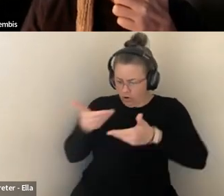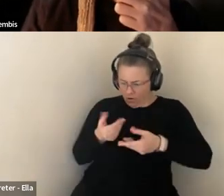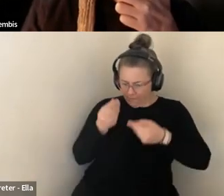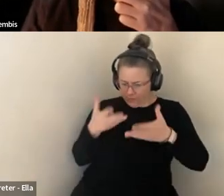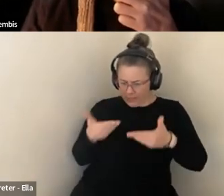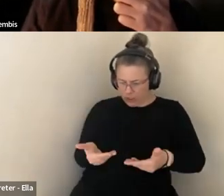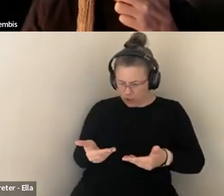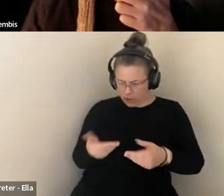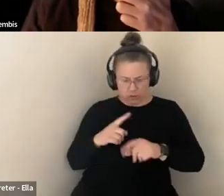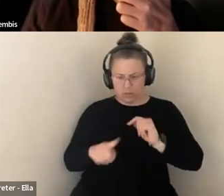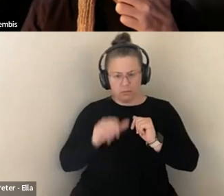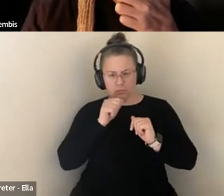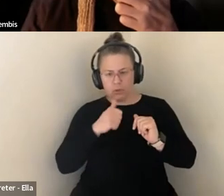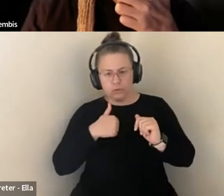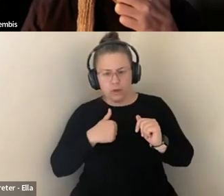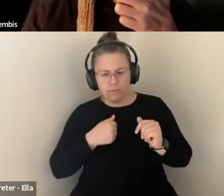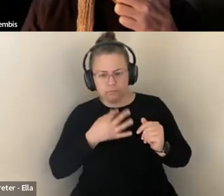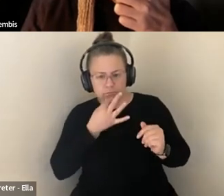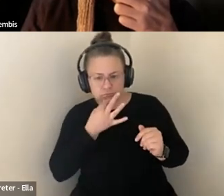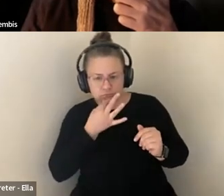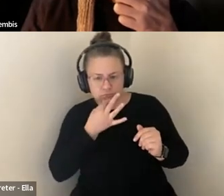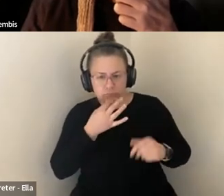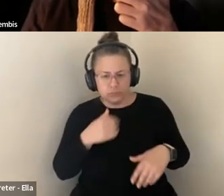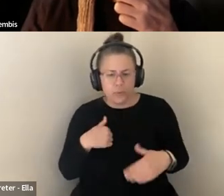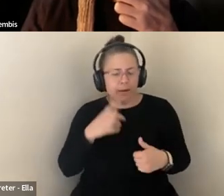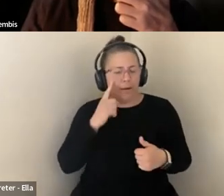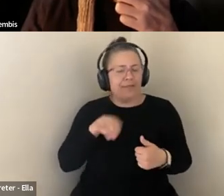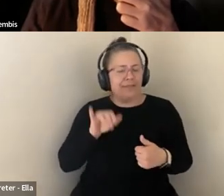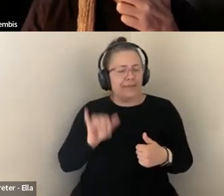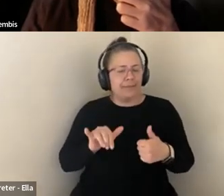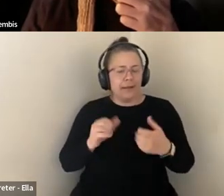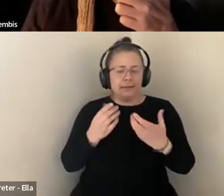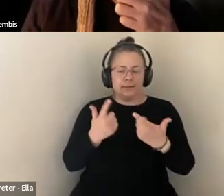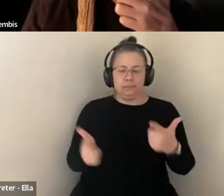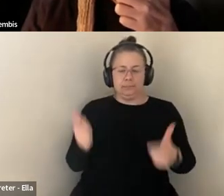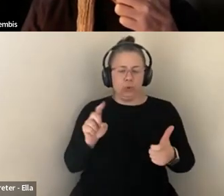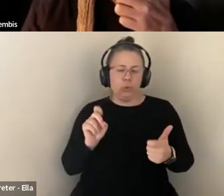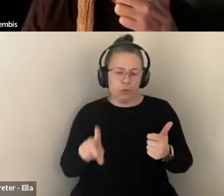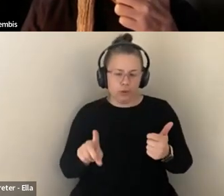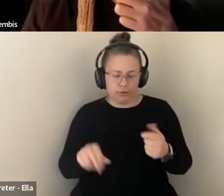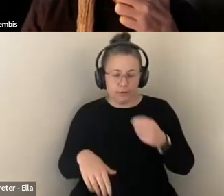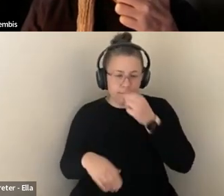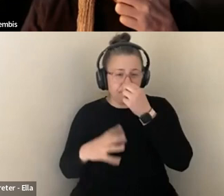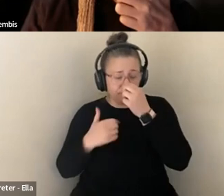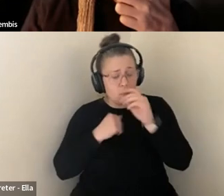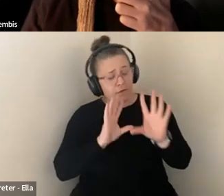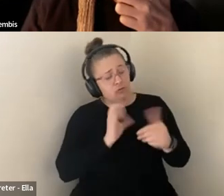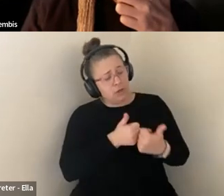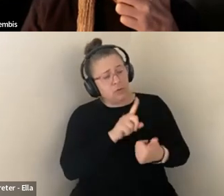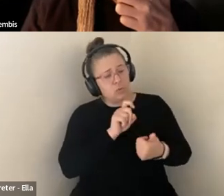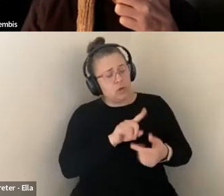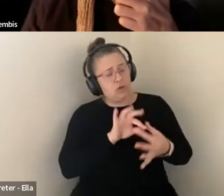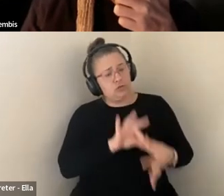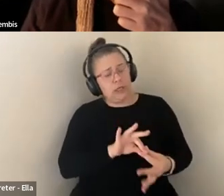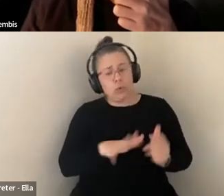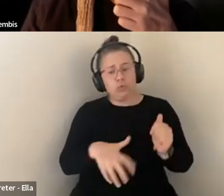QUESTION IN GENETICS THAN JUST THIS MORE CHALLENGING QUESTION OF THE PRENATAL SPACE AND,